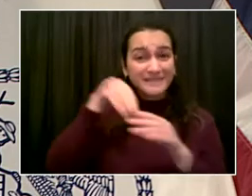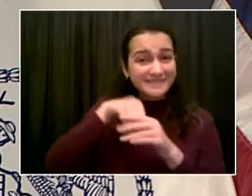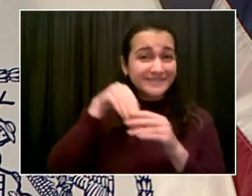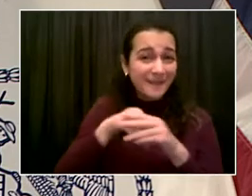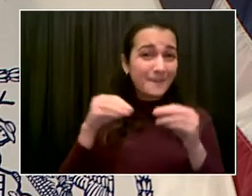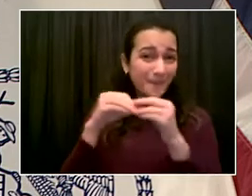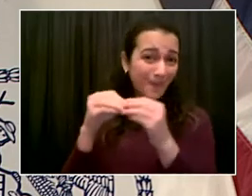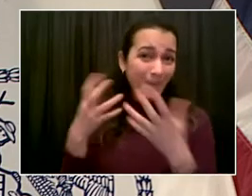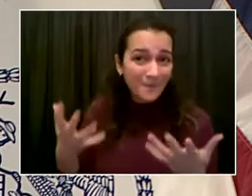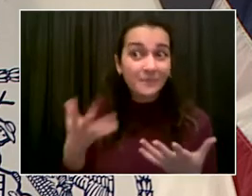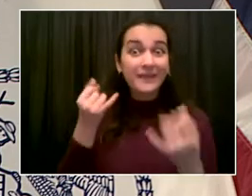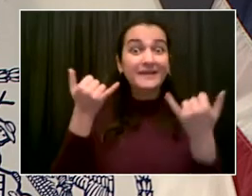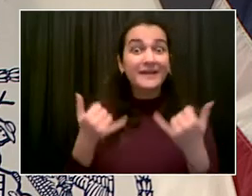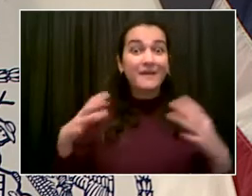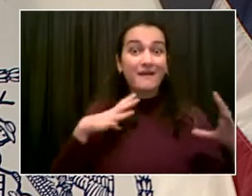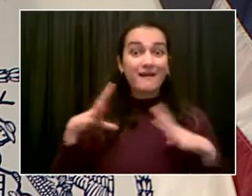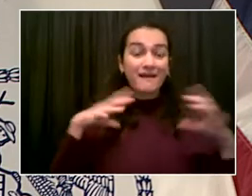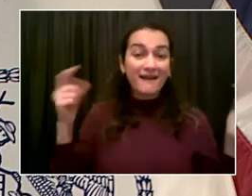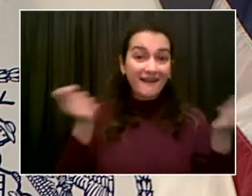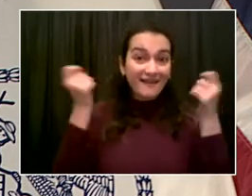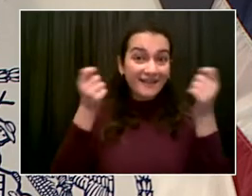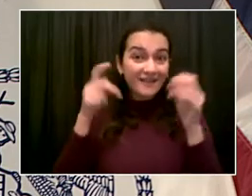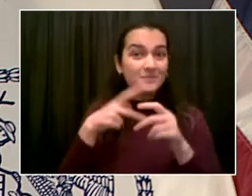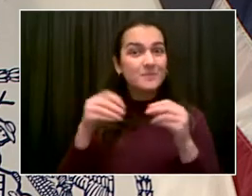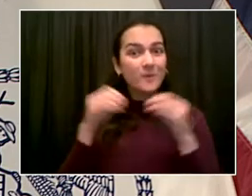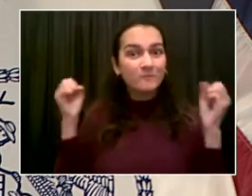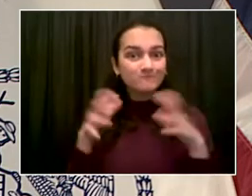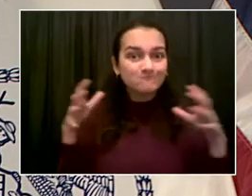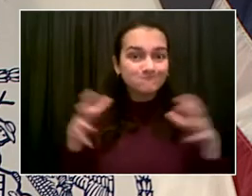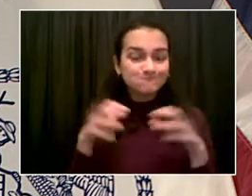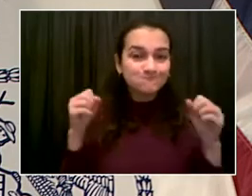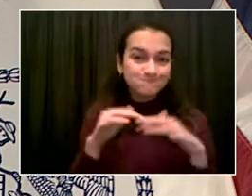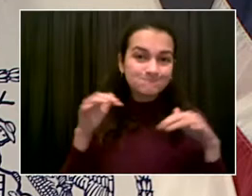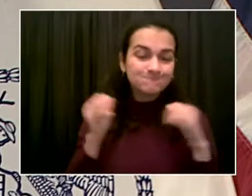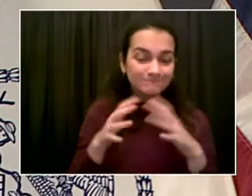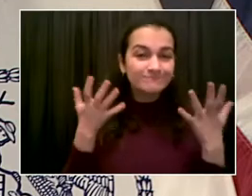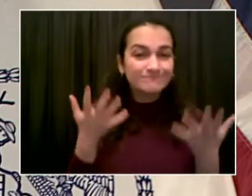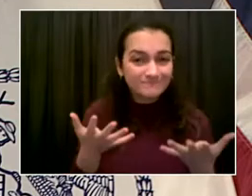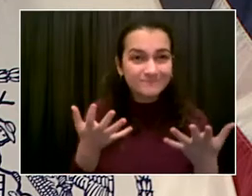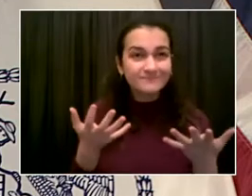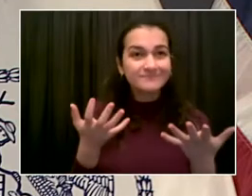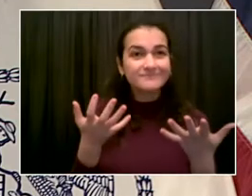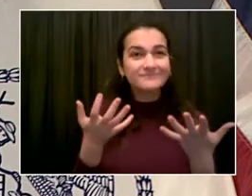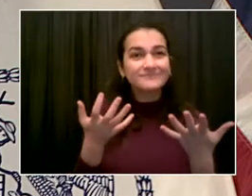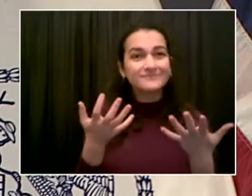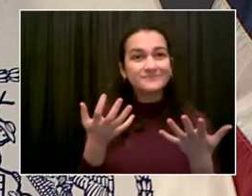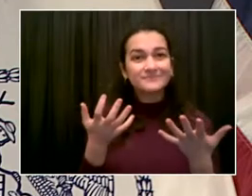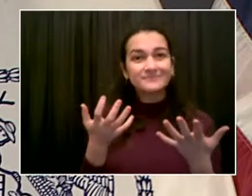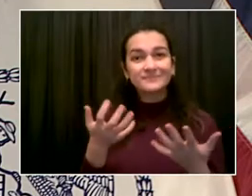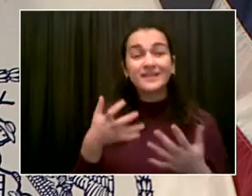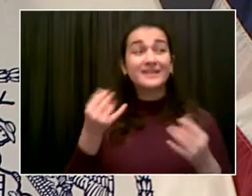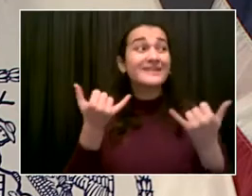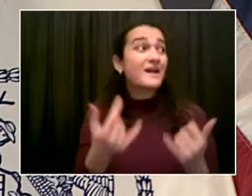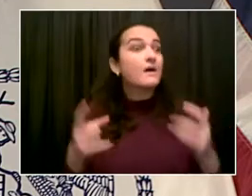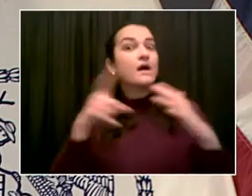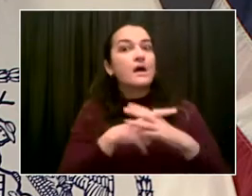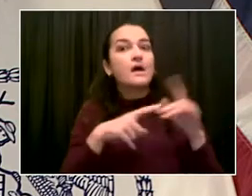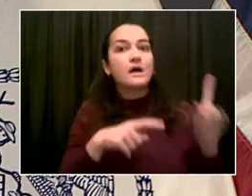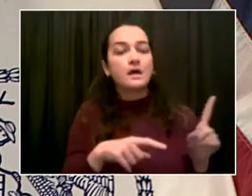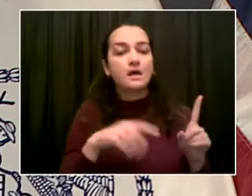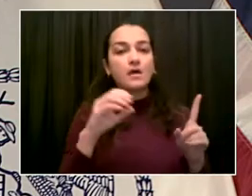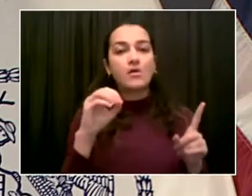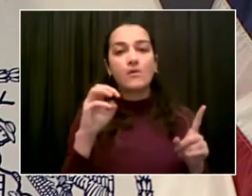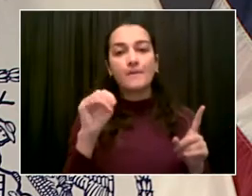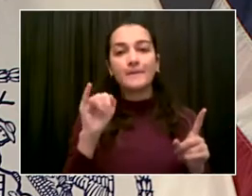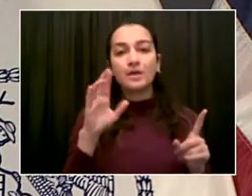challenges with Omicron. It's time to remind people and double down and say, even if you started to move